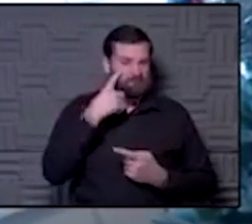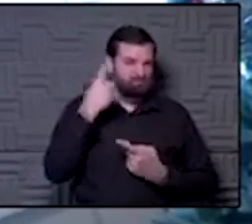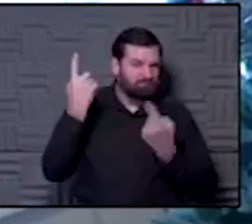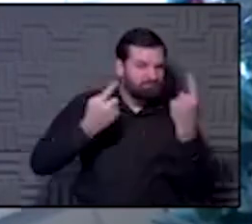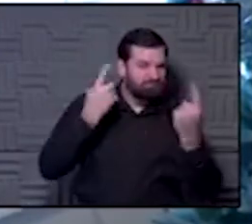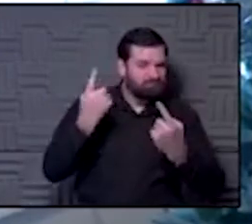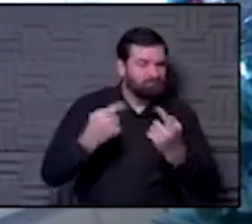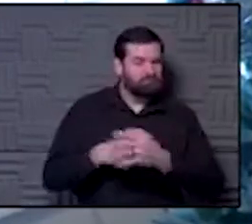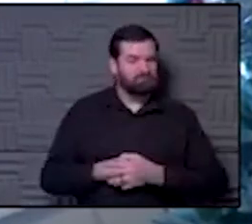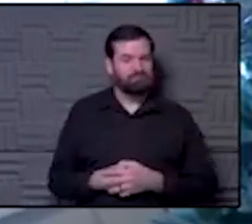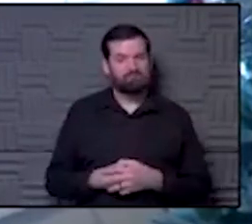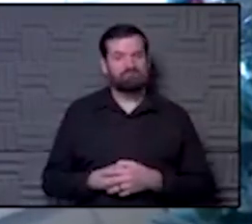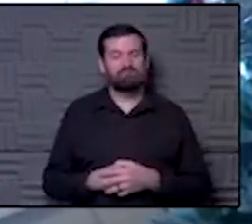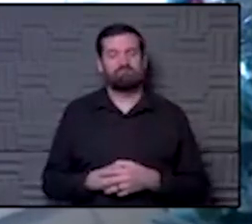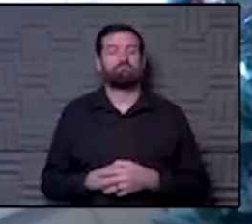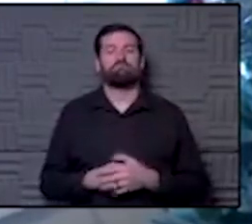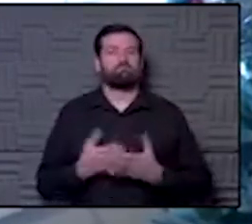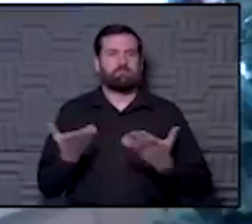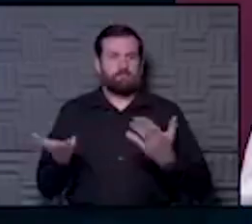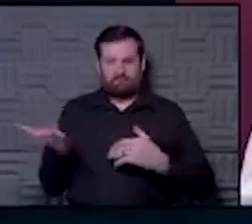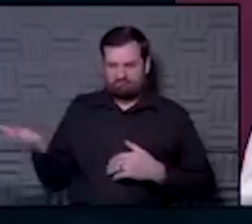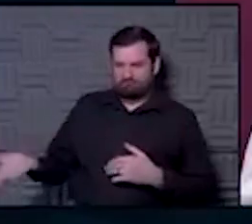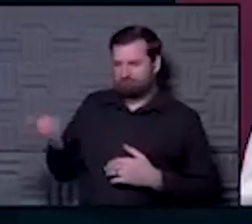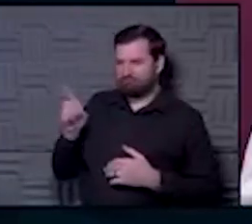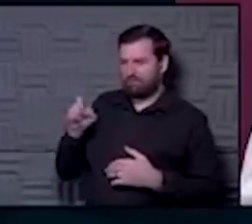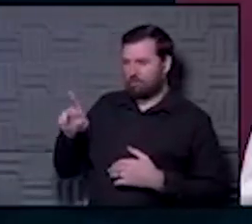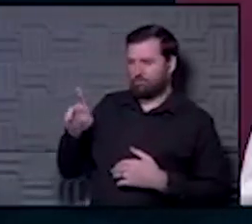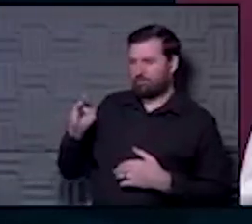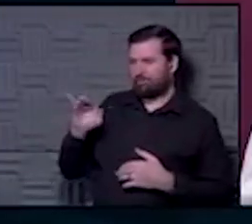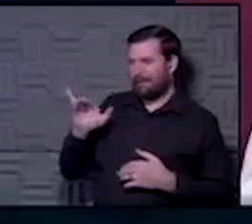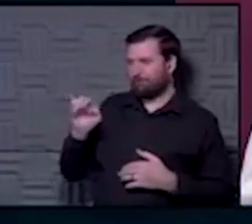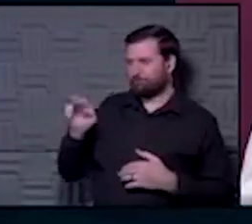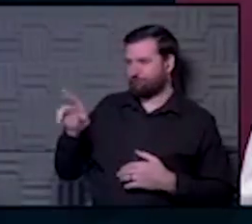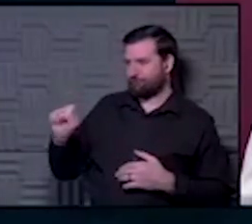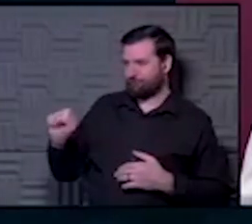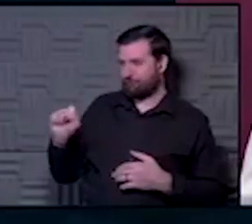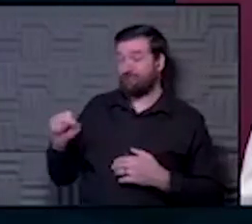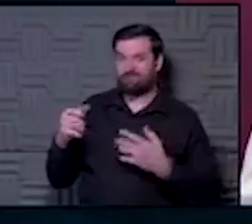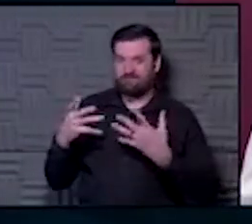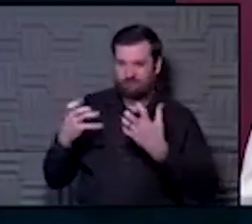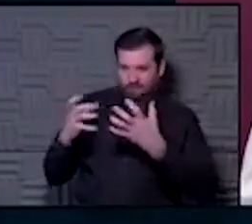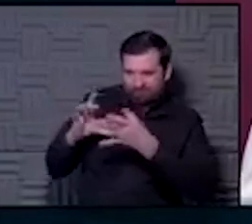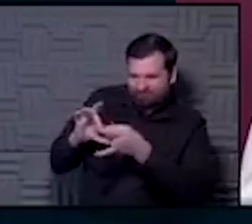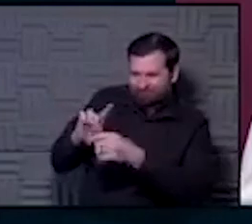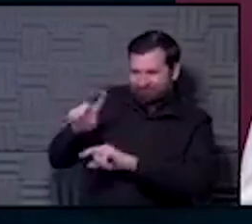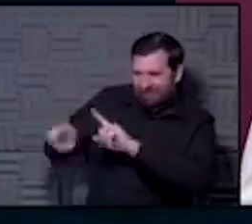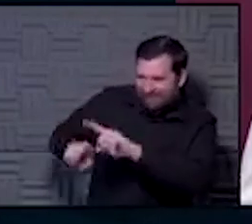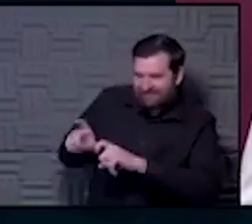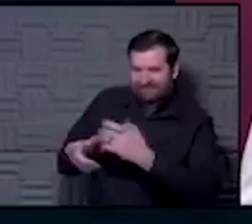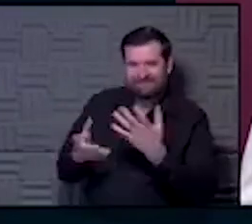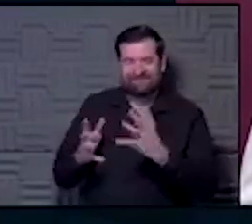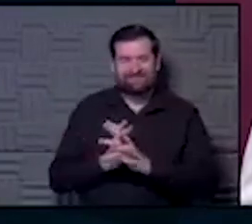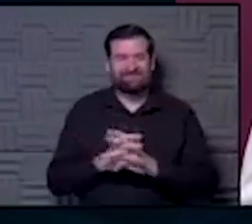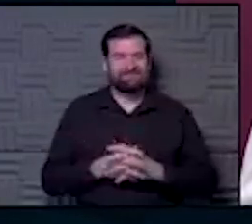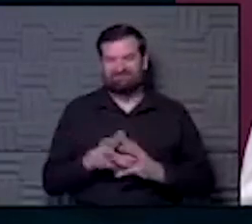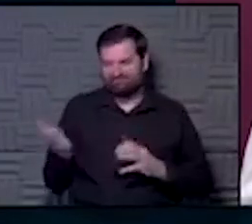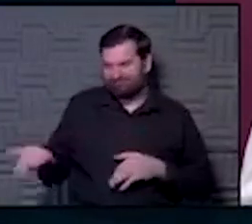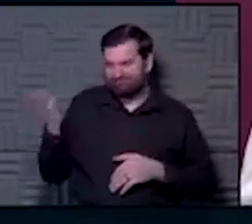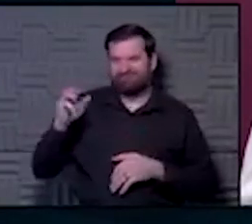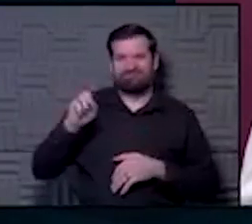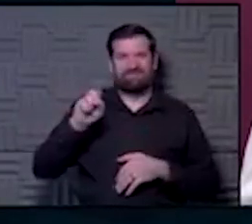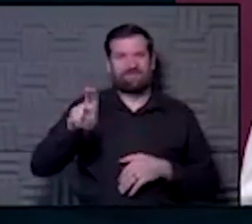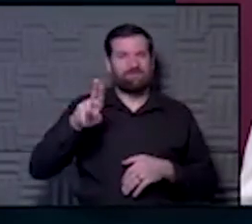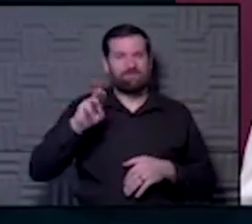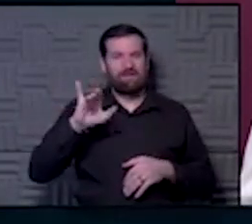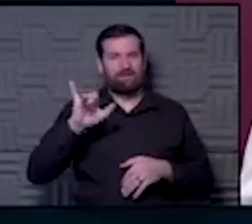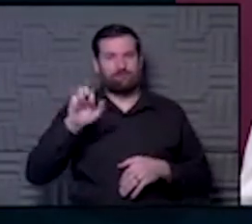maybe I should let Dr. Myers, I started to ask Dr. Myers a question during the last session. Maybe I should let her talk about